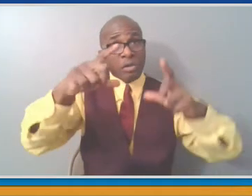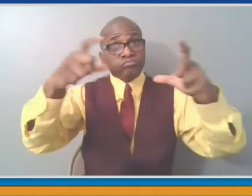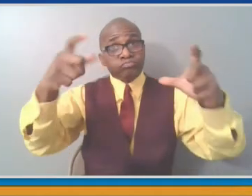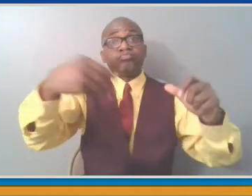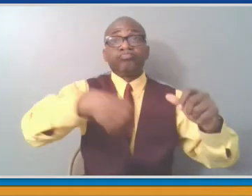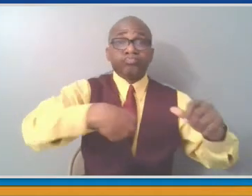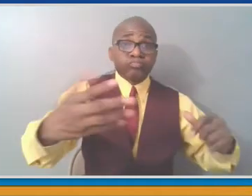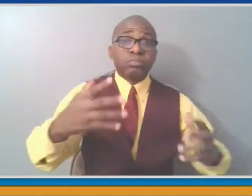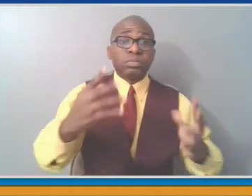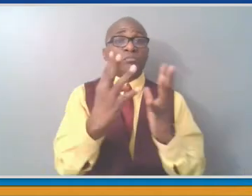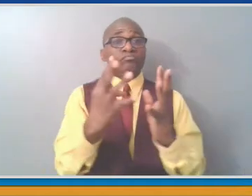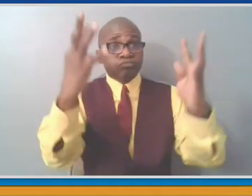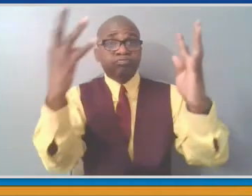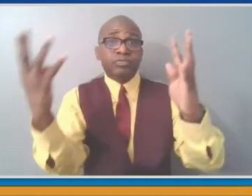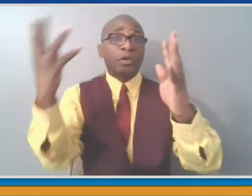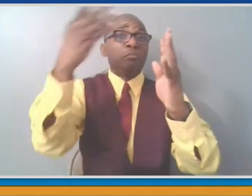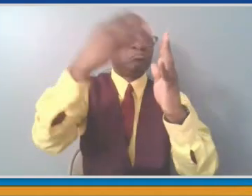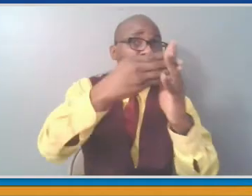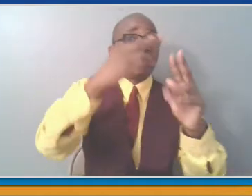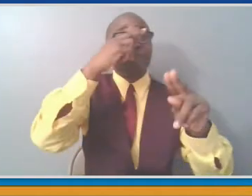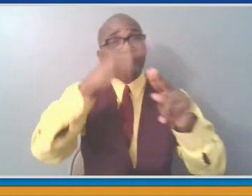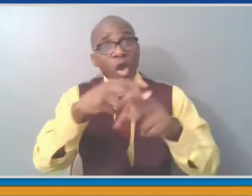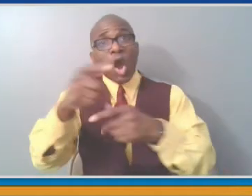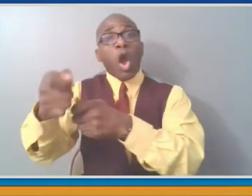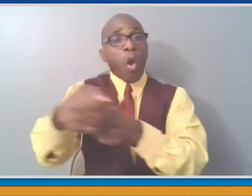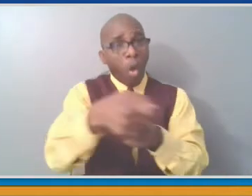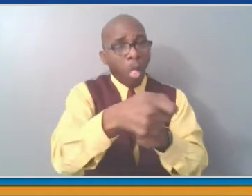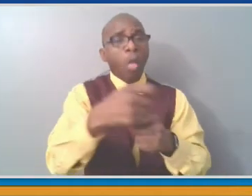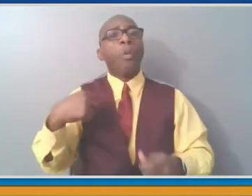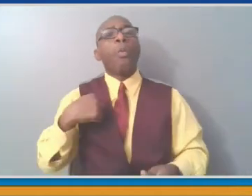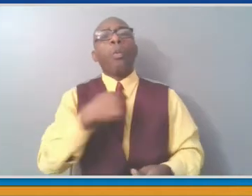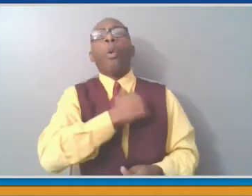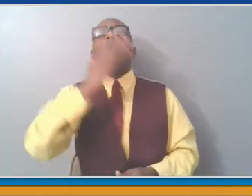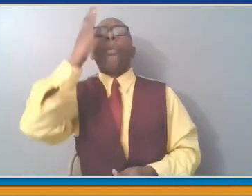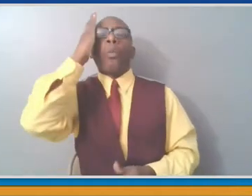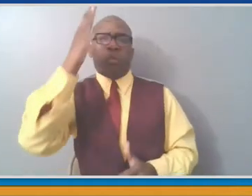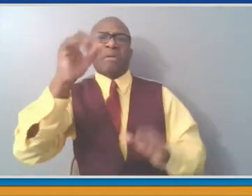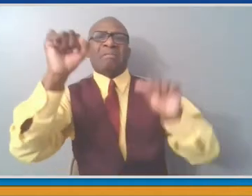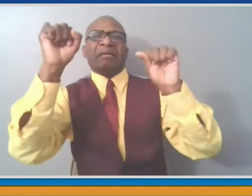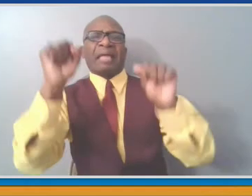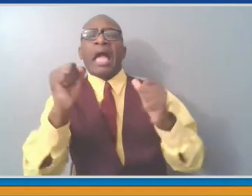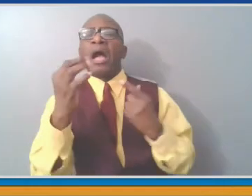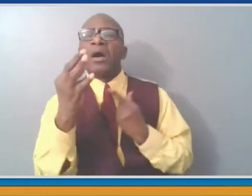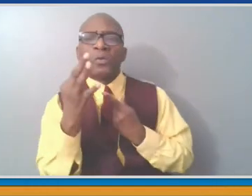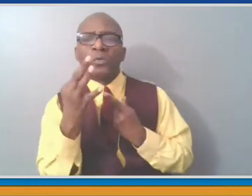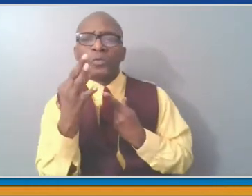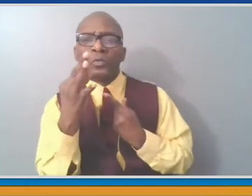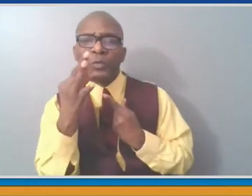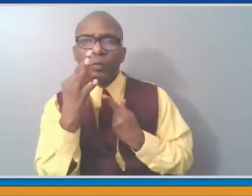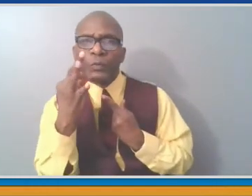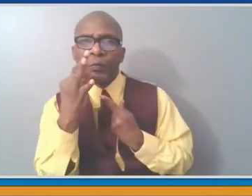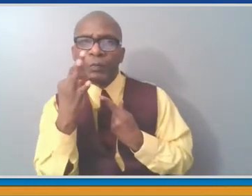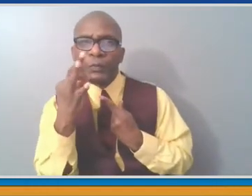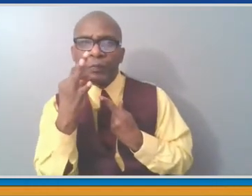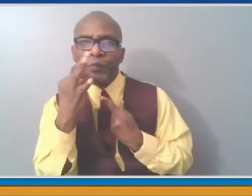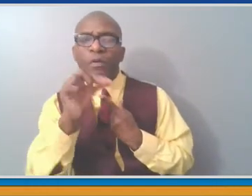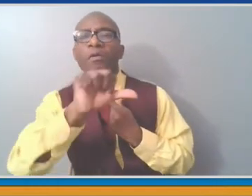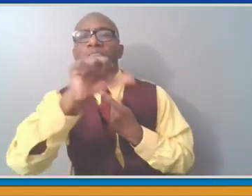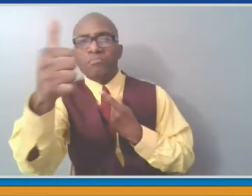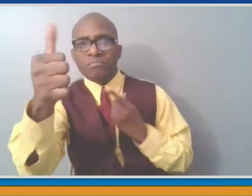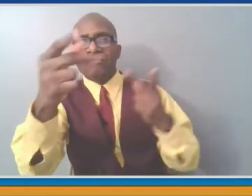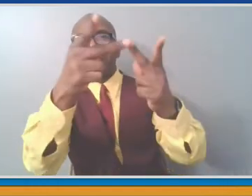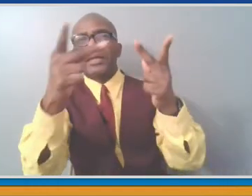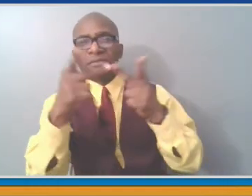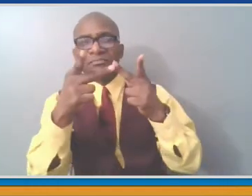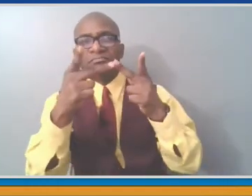going to do is survey other locations to determine where disc golf would work perhaps better. And rather than talk about something